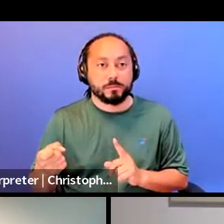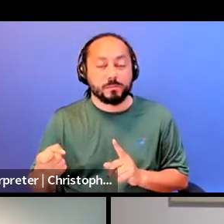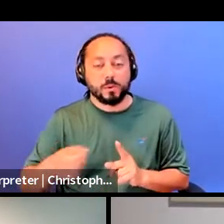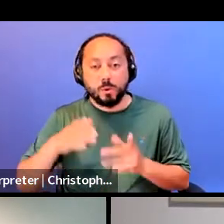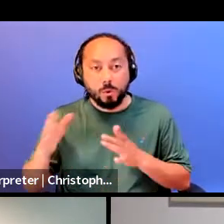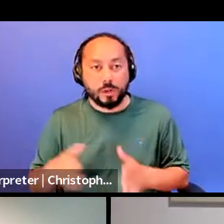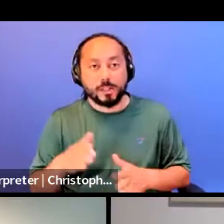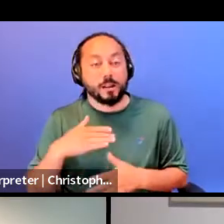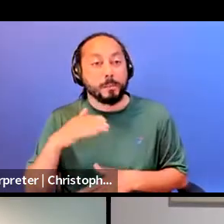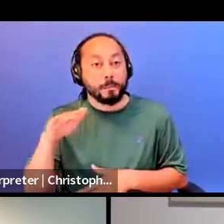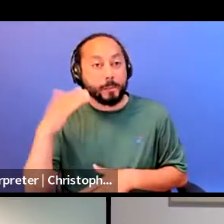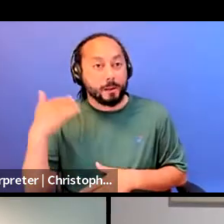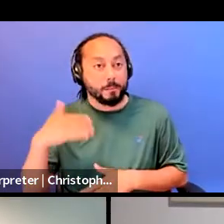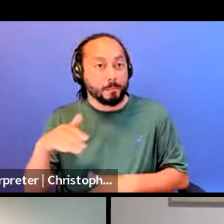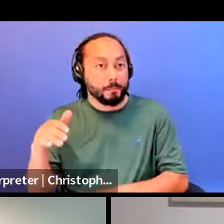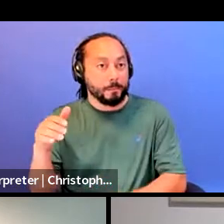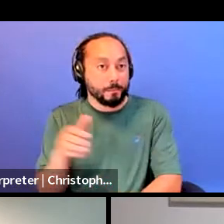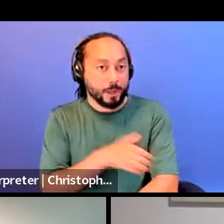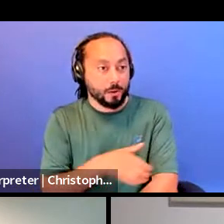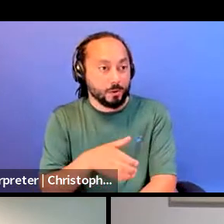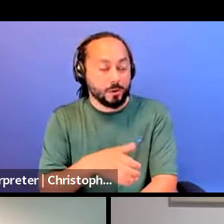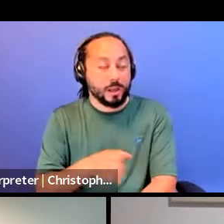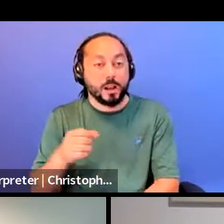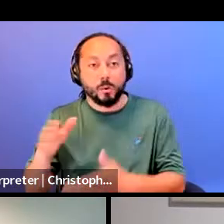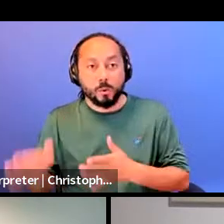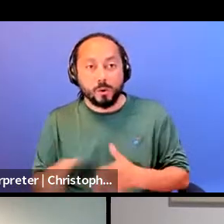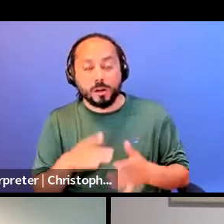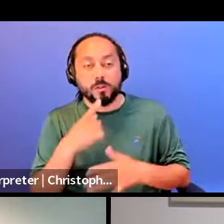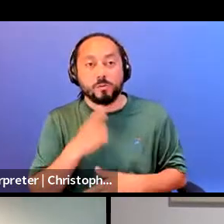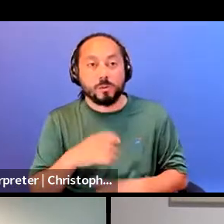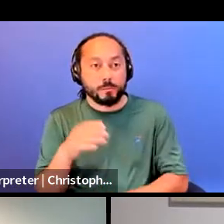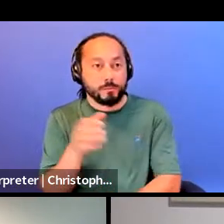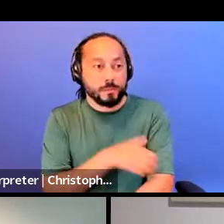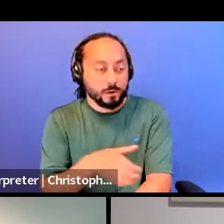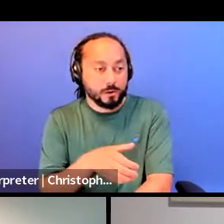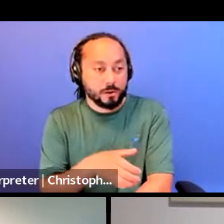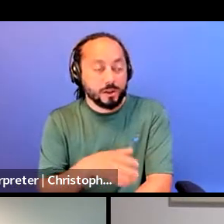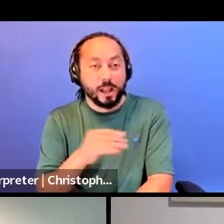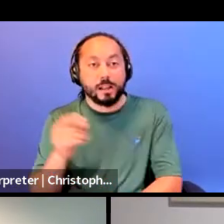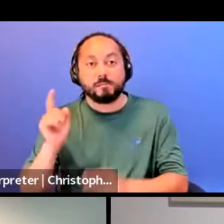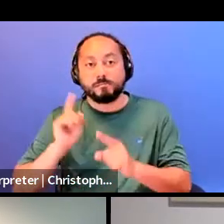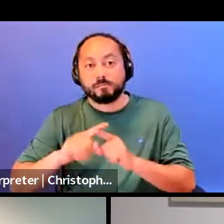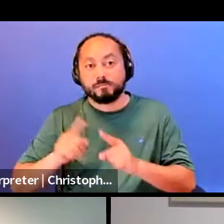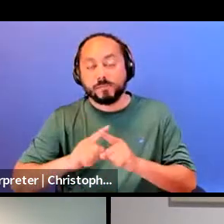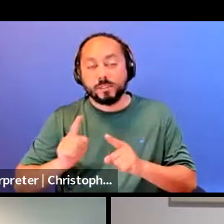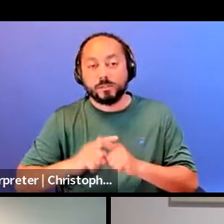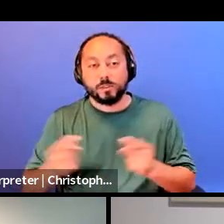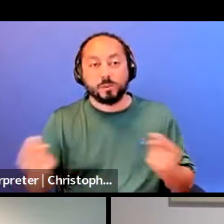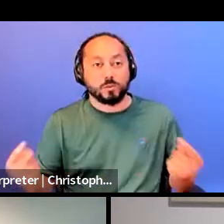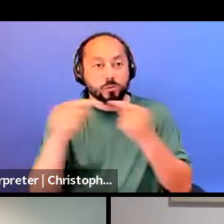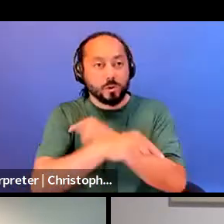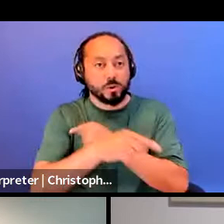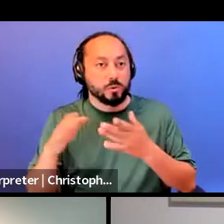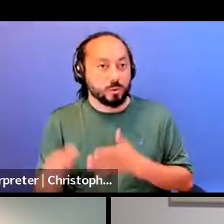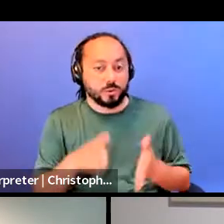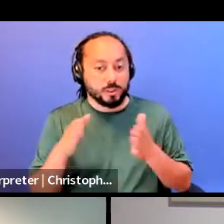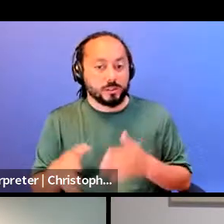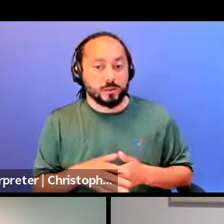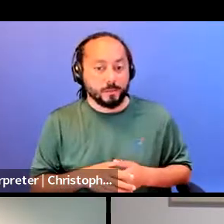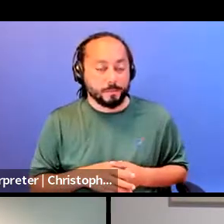power. They benefited from the organizing of red power. And we benefited from different cross organizing. And that